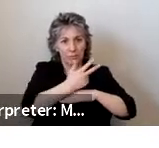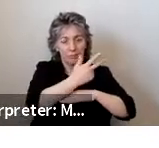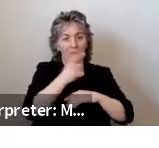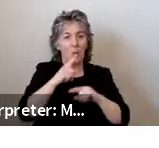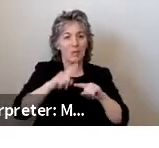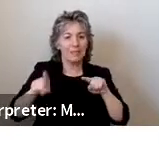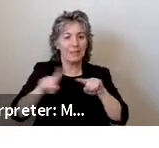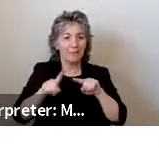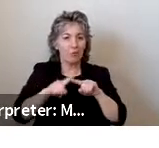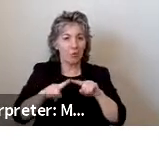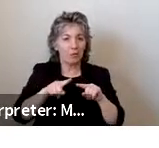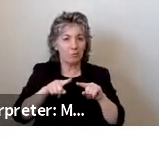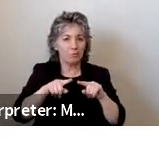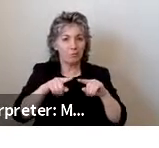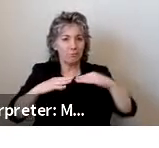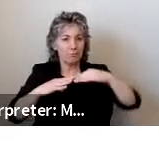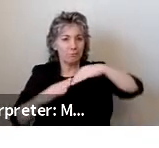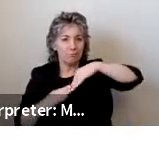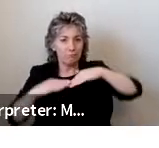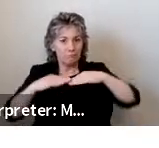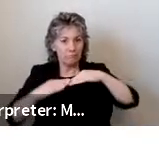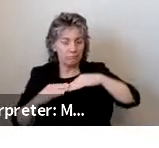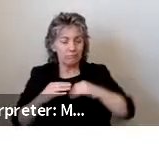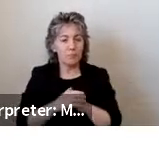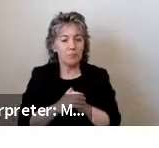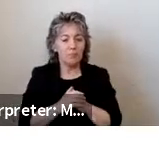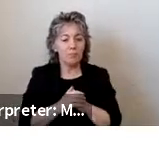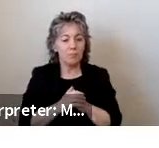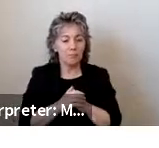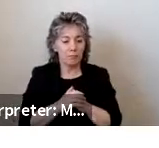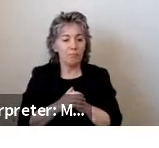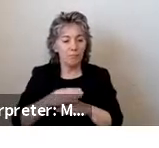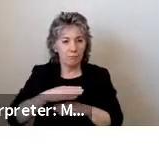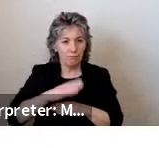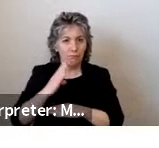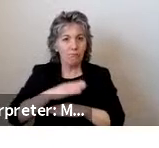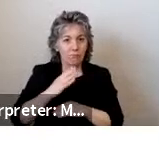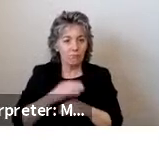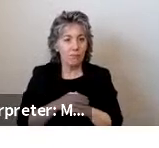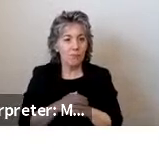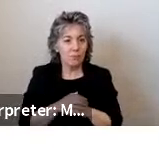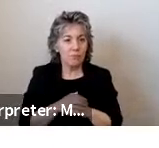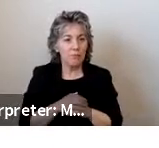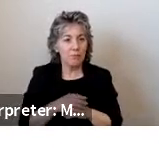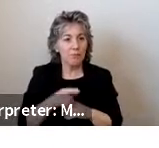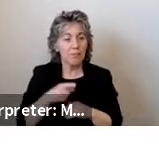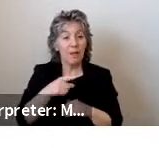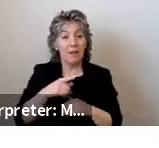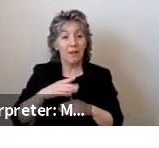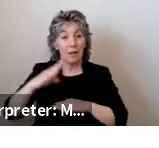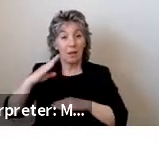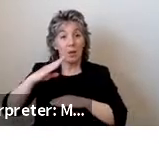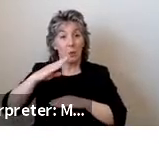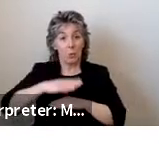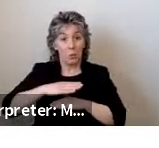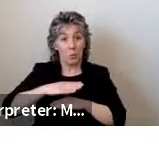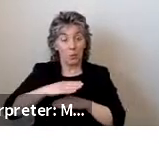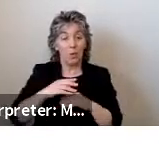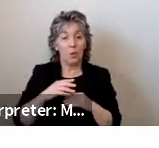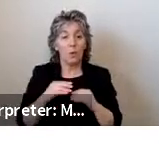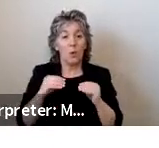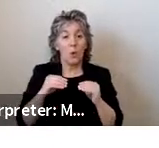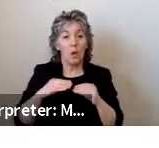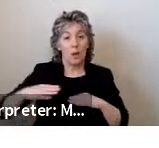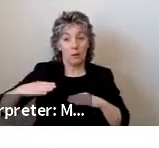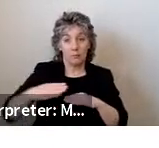Not surprisingly, ramp ascent times for manual wheelchair users were lower as slope decreased. Ramp